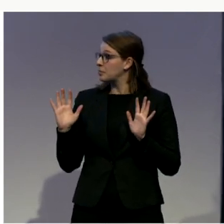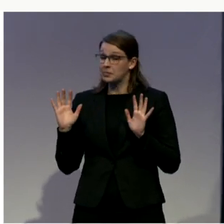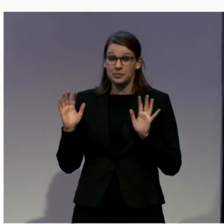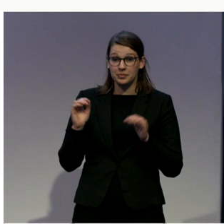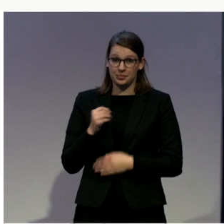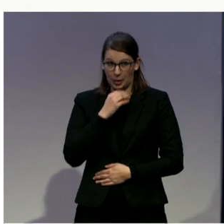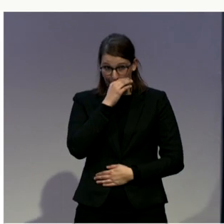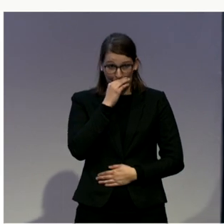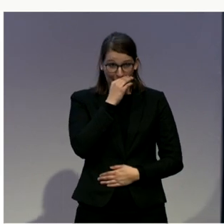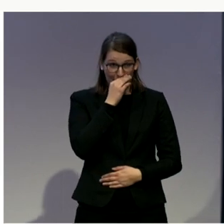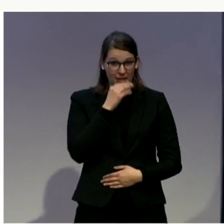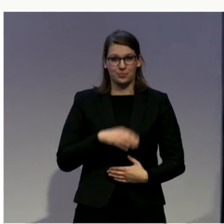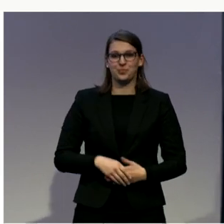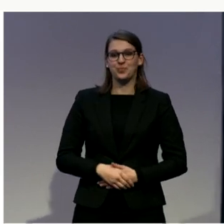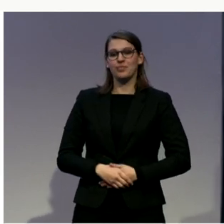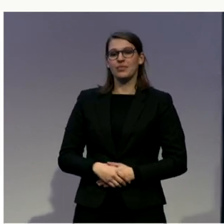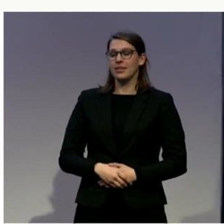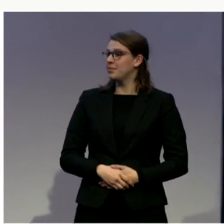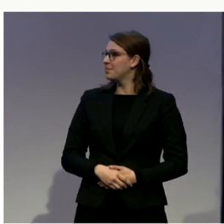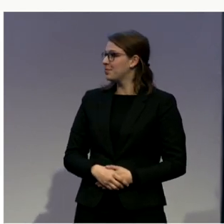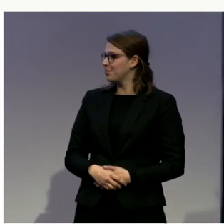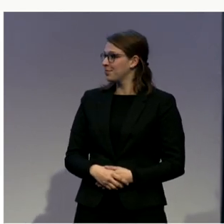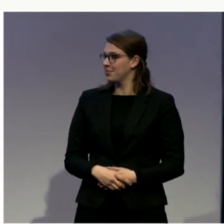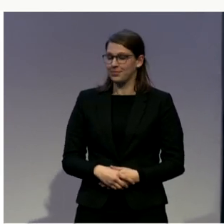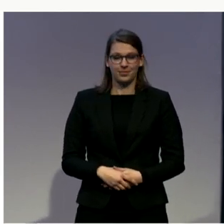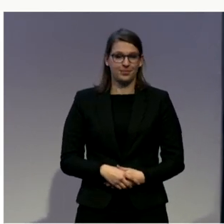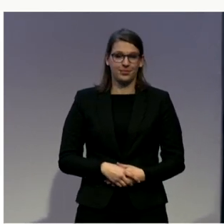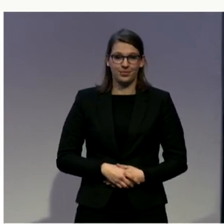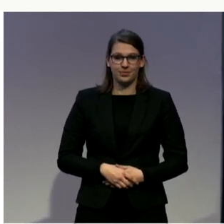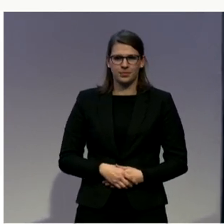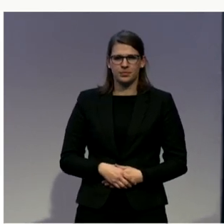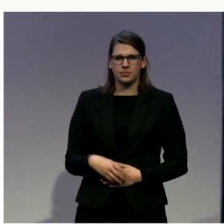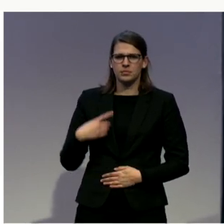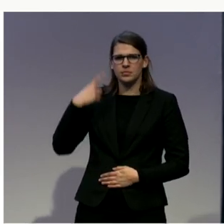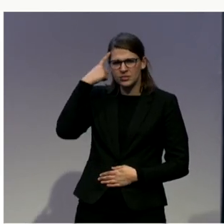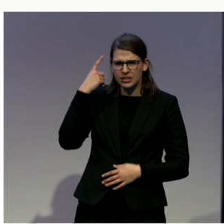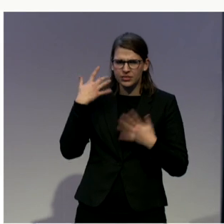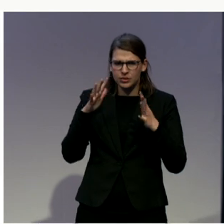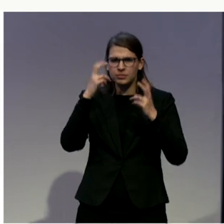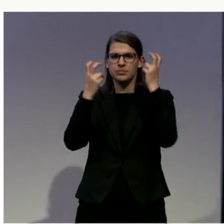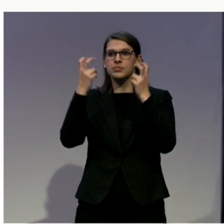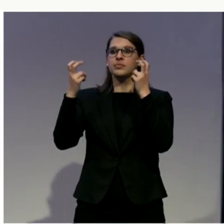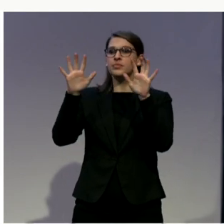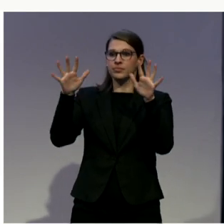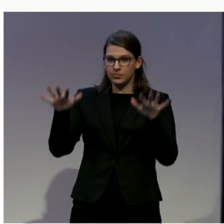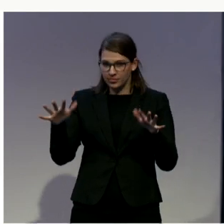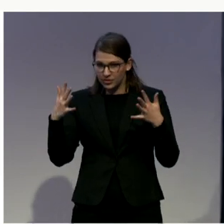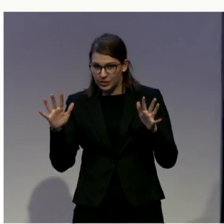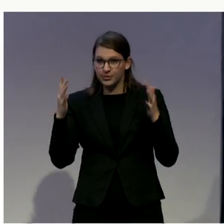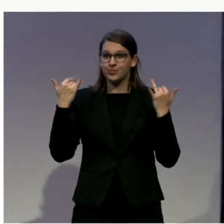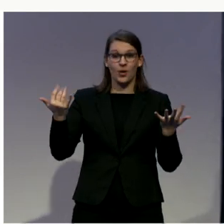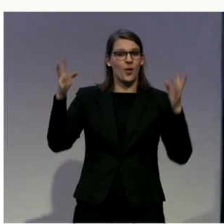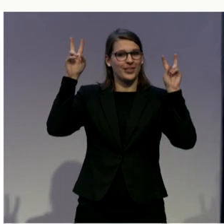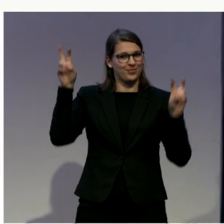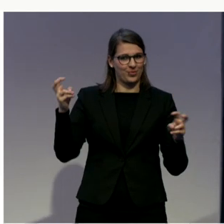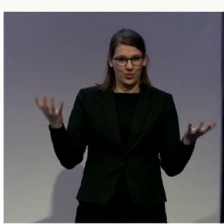Okay. I think everybody's settling. Our topic is improving the response of the criminal justice system to people